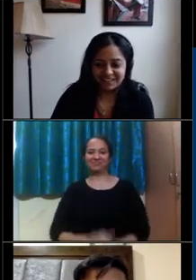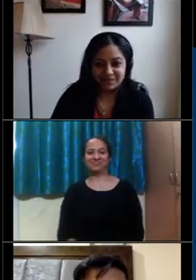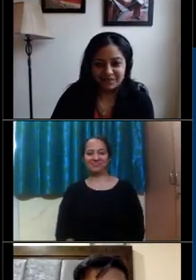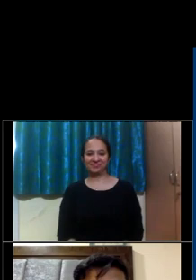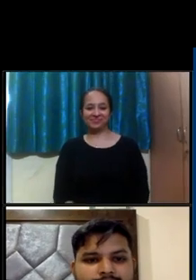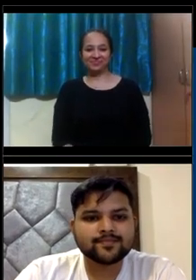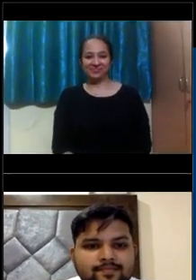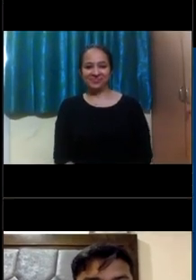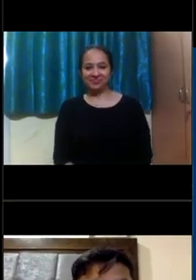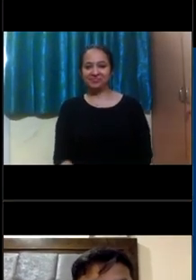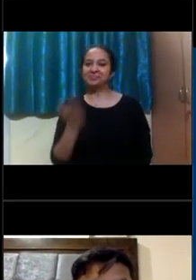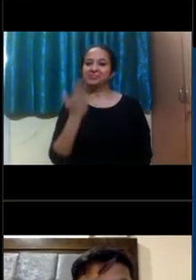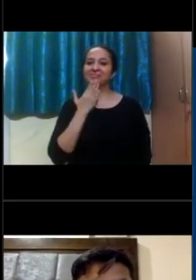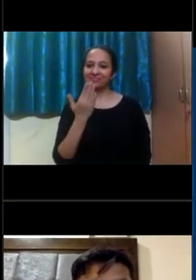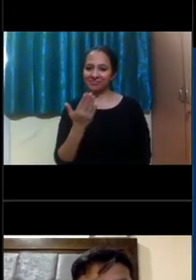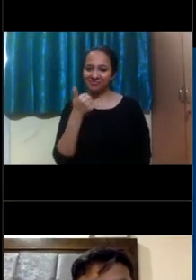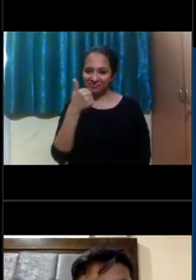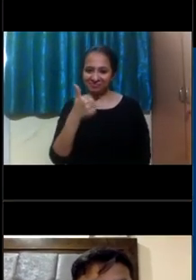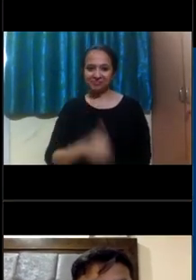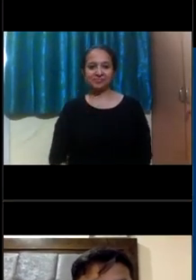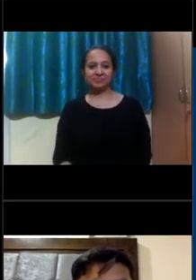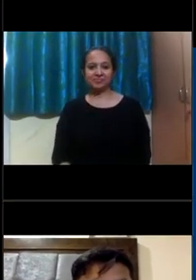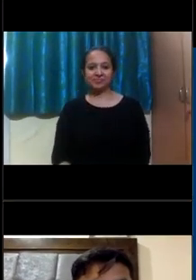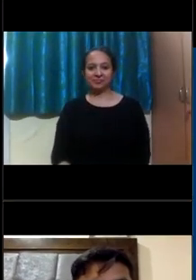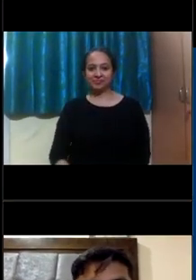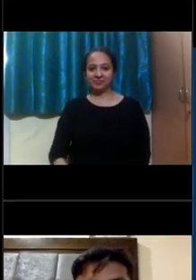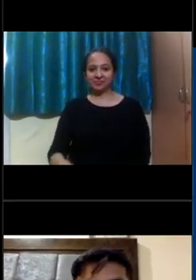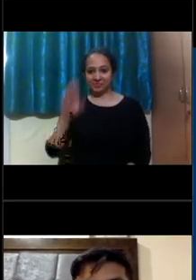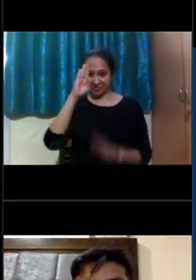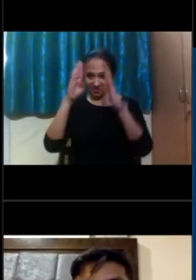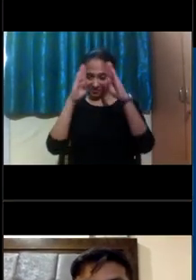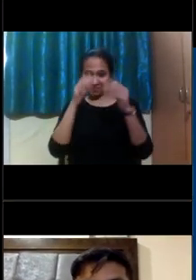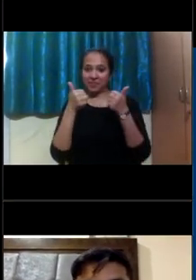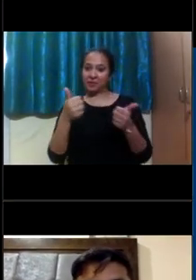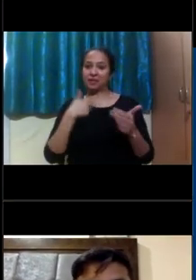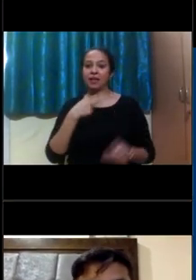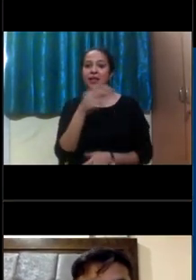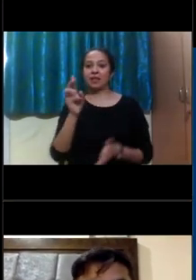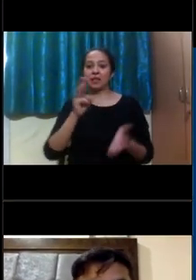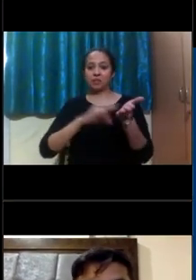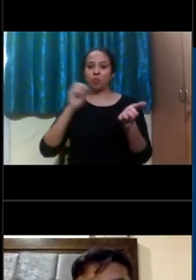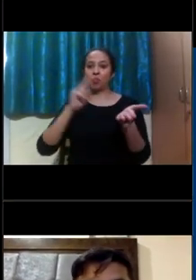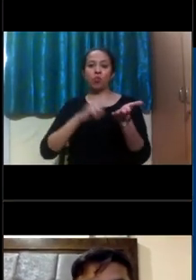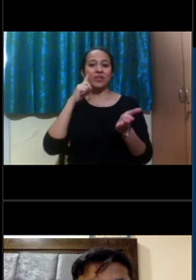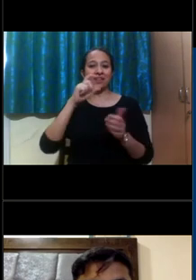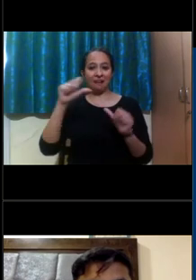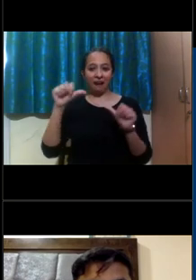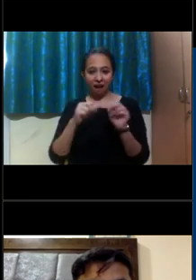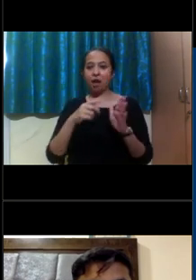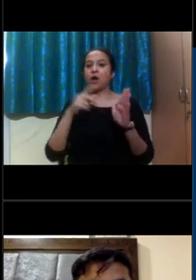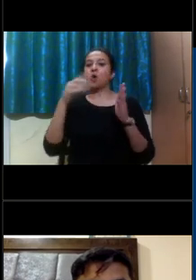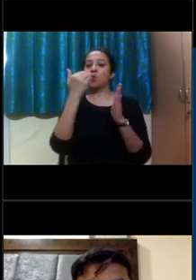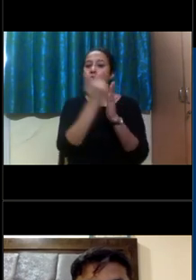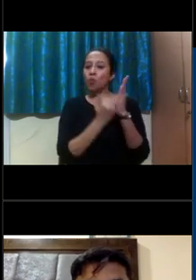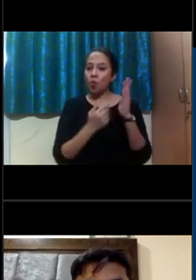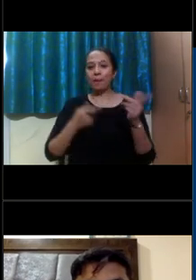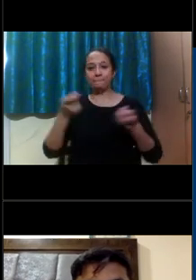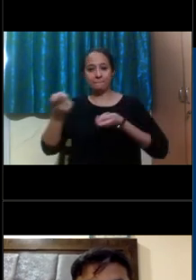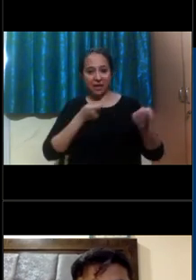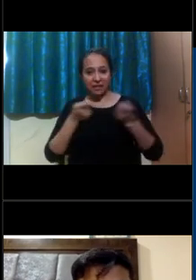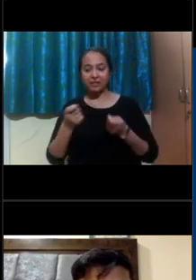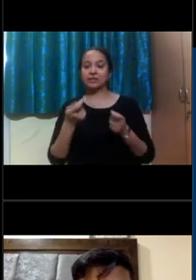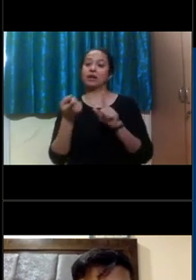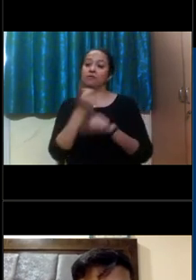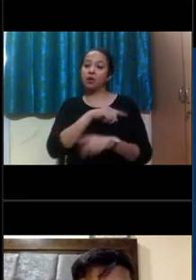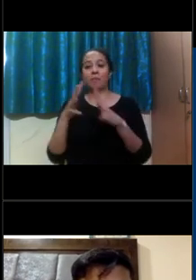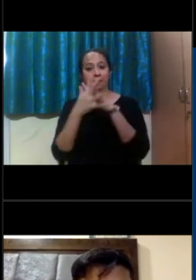Thank you. As Deborah said, my name is Monica Mulhotra. the Program Manager for Mobility International USA.